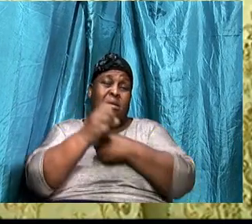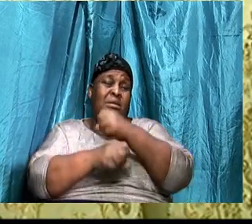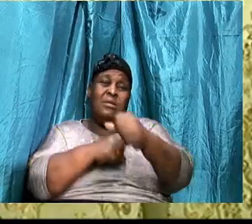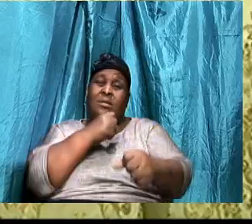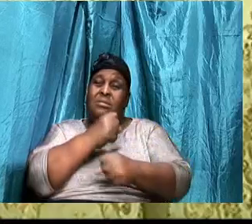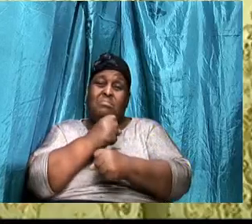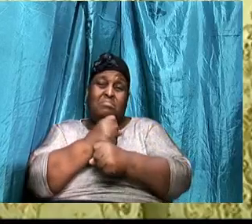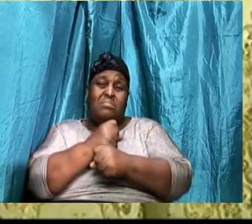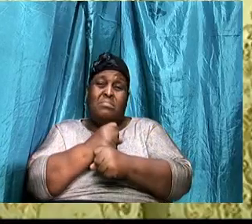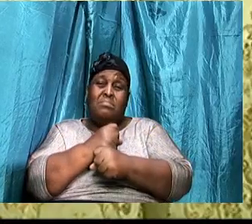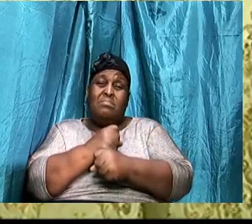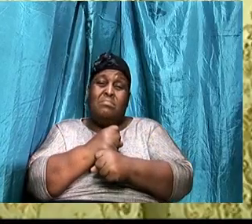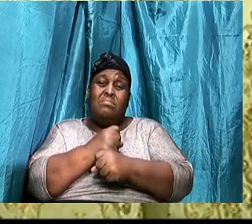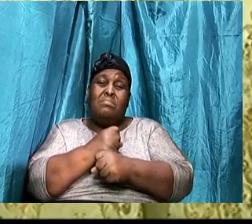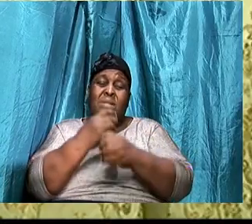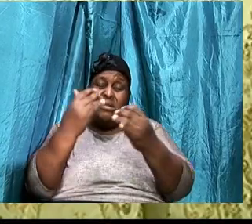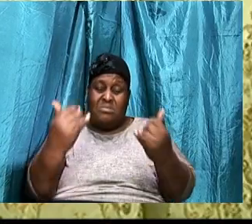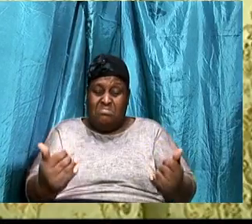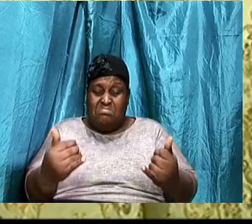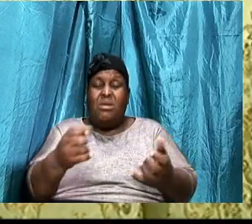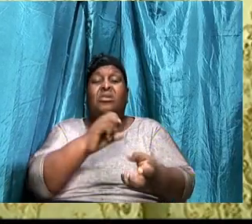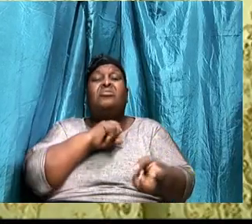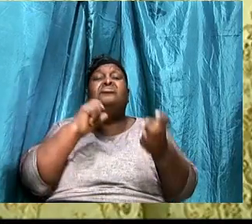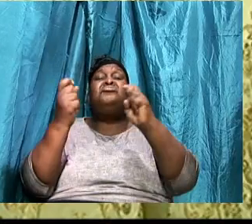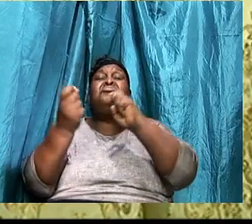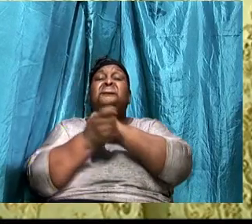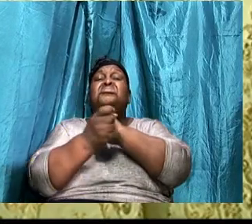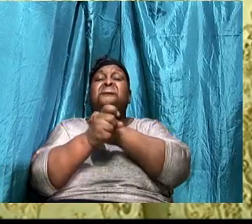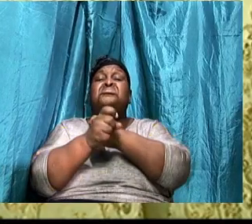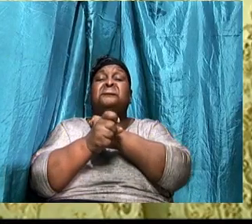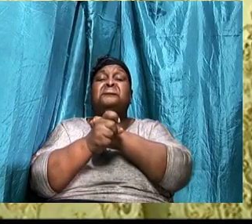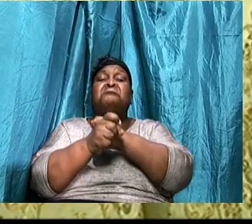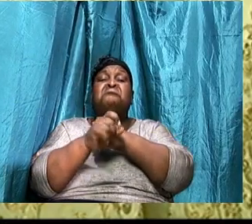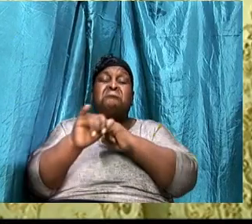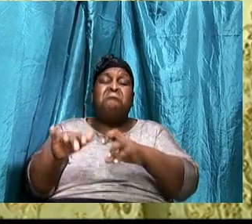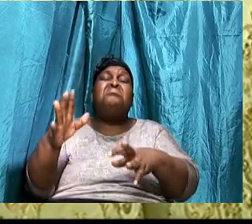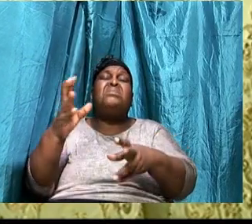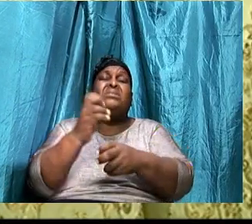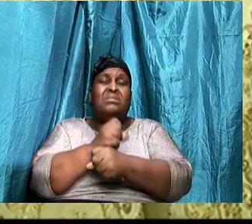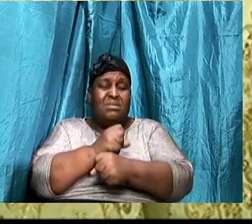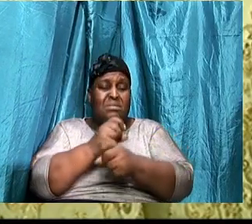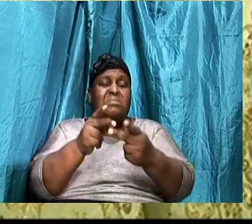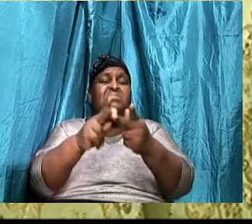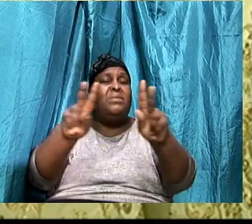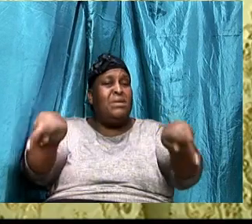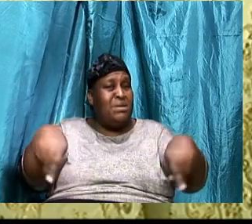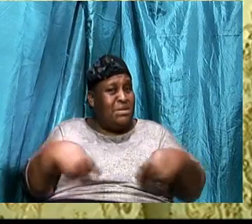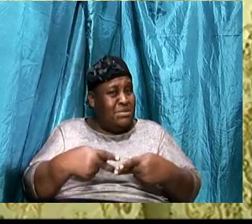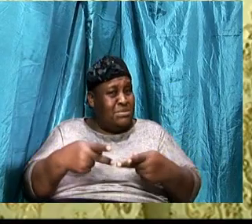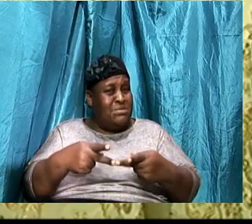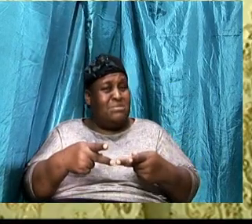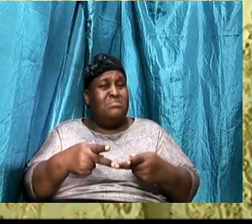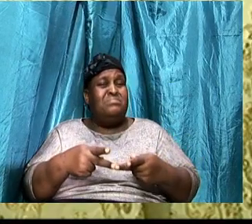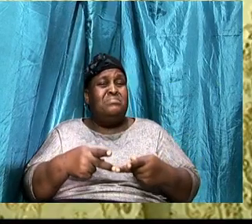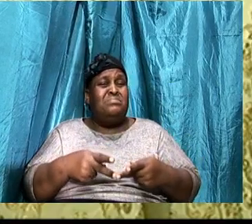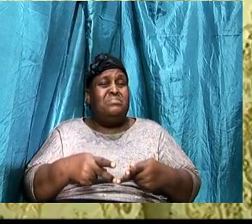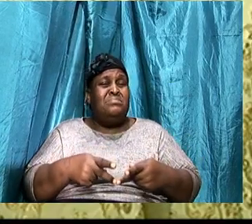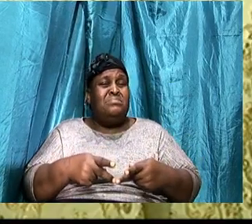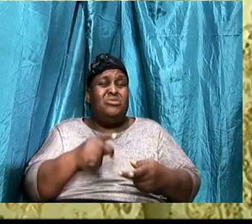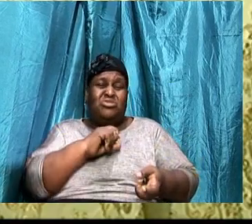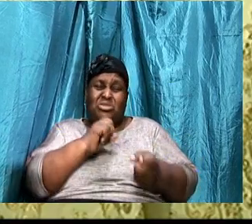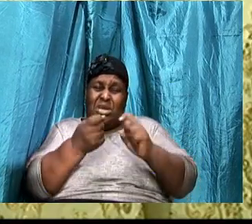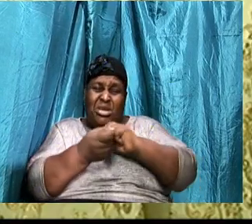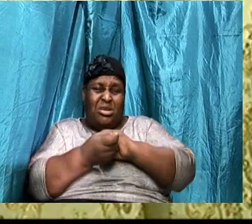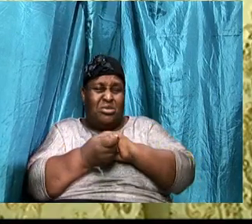present a change that has taken place. A change of how you do things.